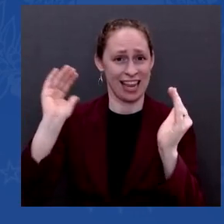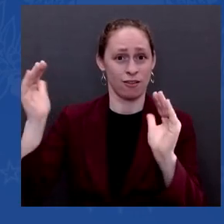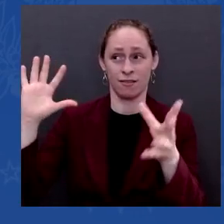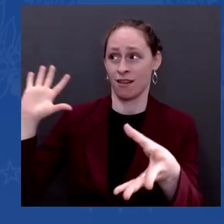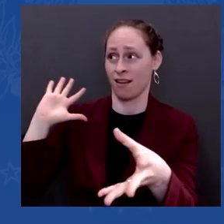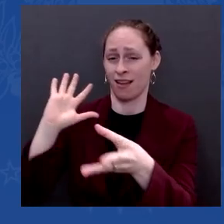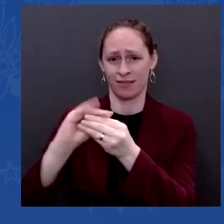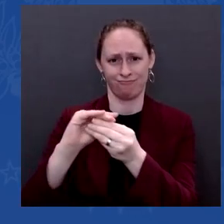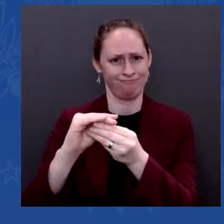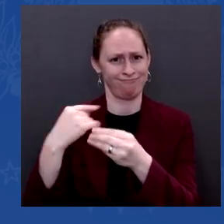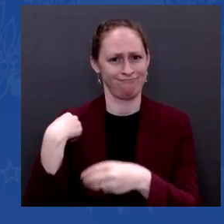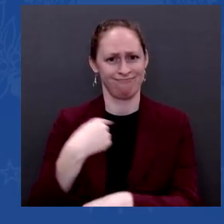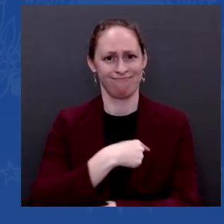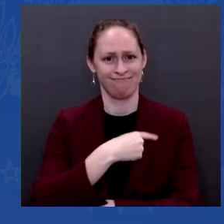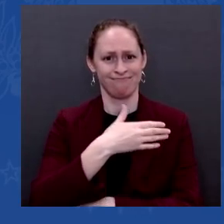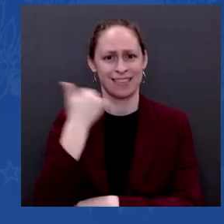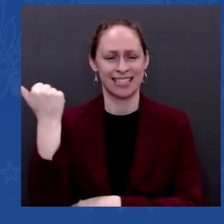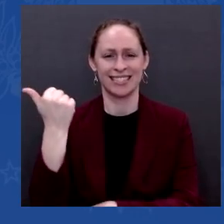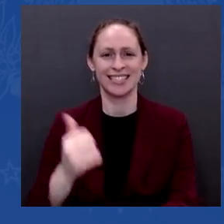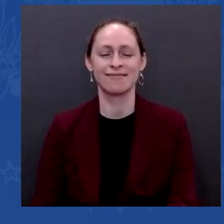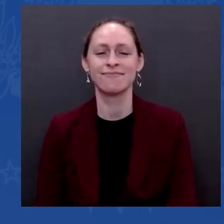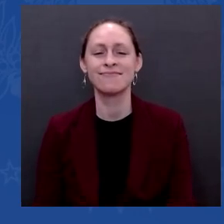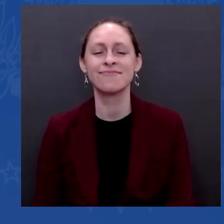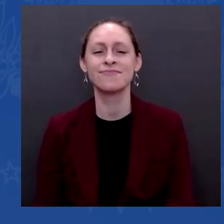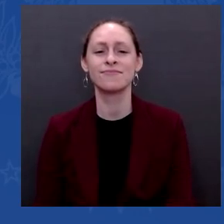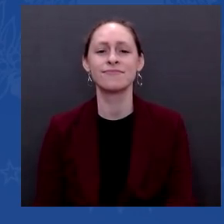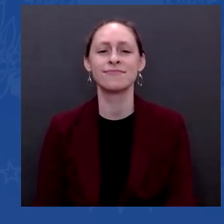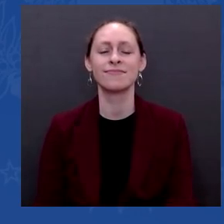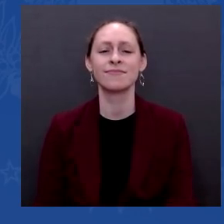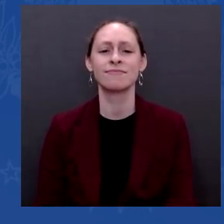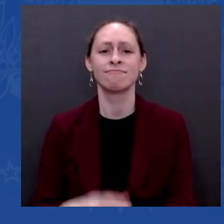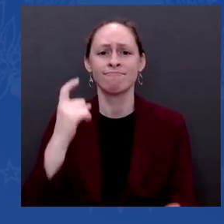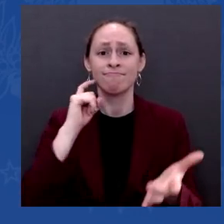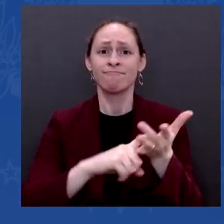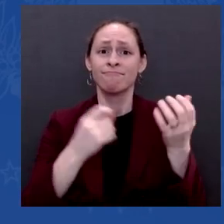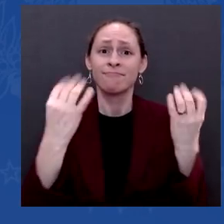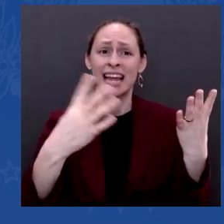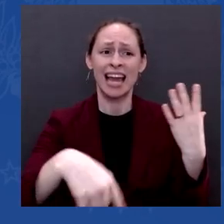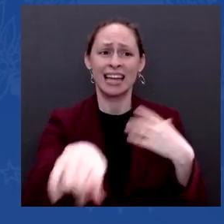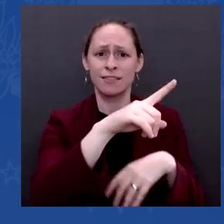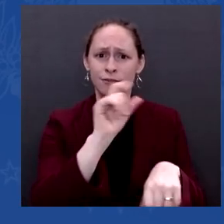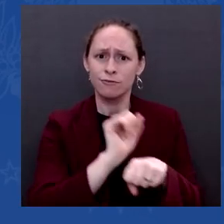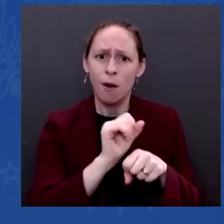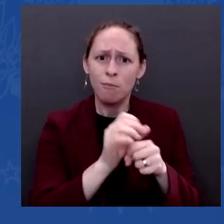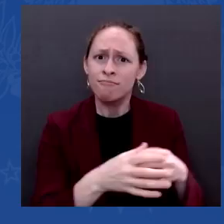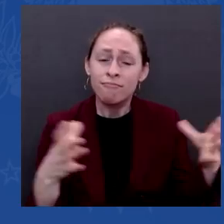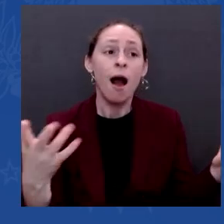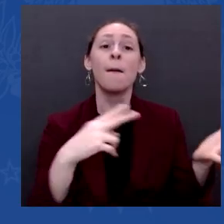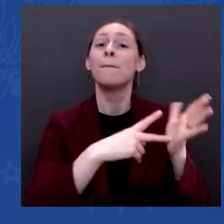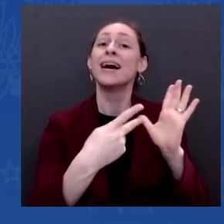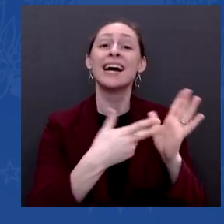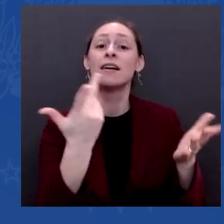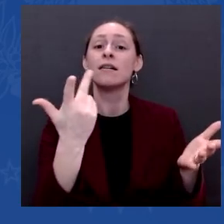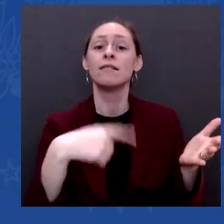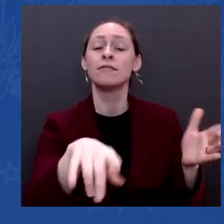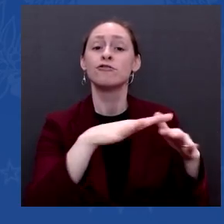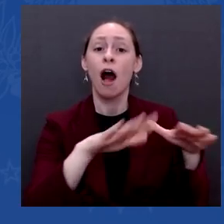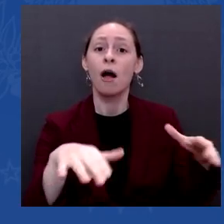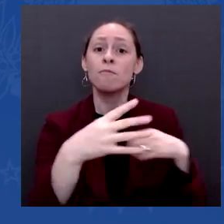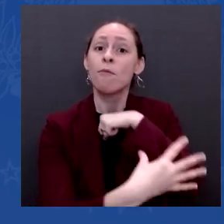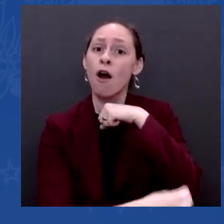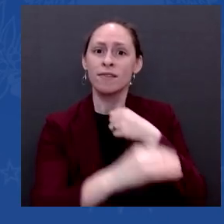poverty dropped by nearly 40 percent, the biggest drop ever in American history. New business applications grew by 30 percent,